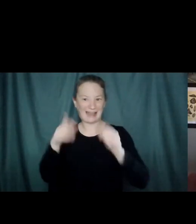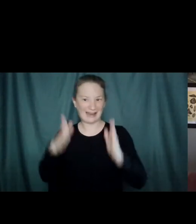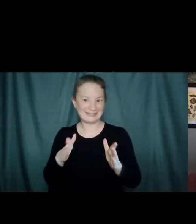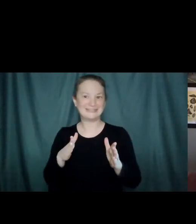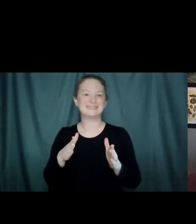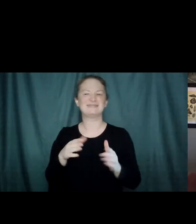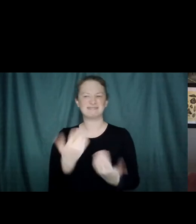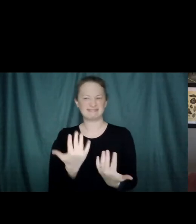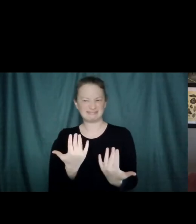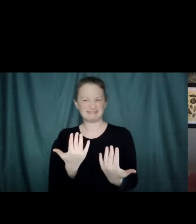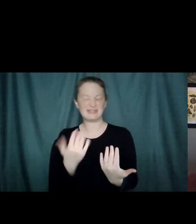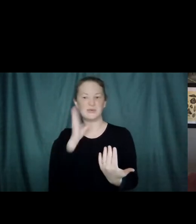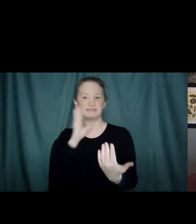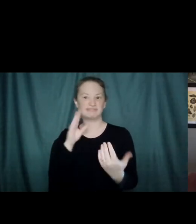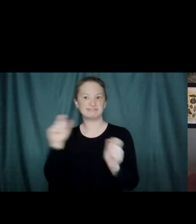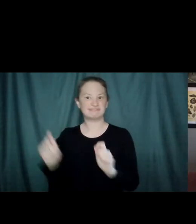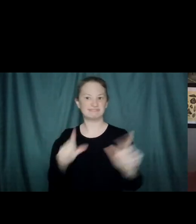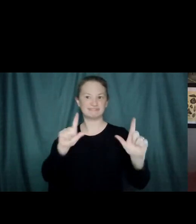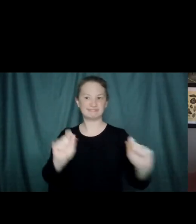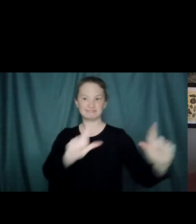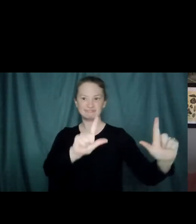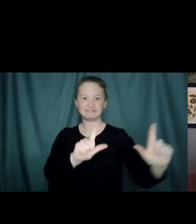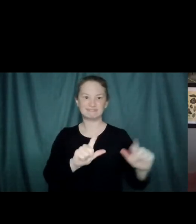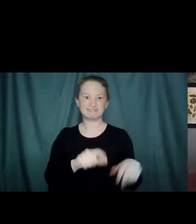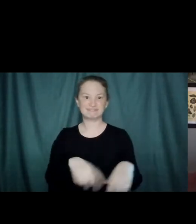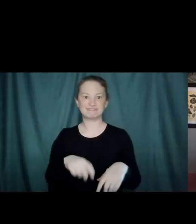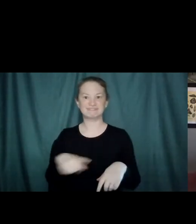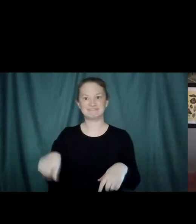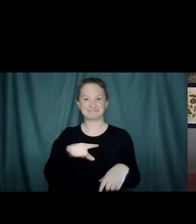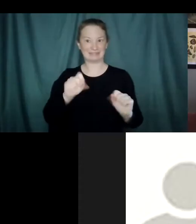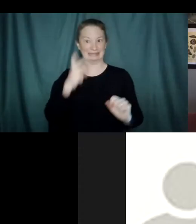visible to you all.